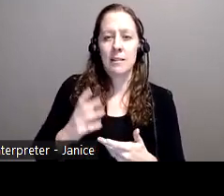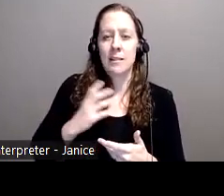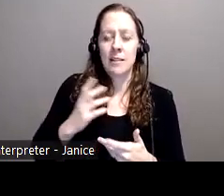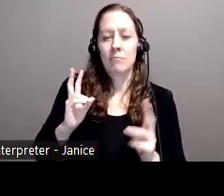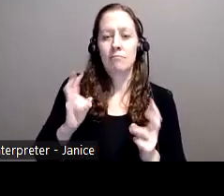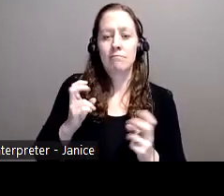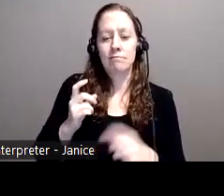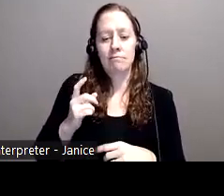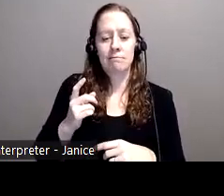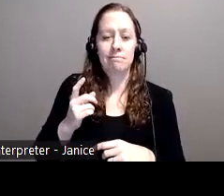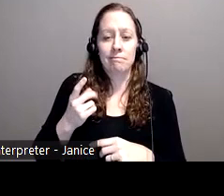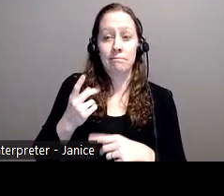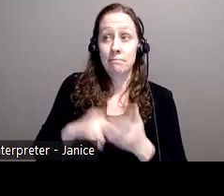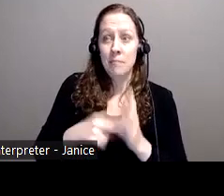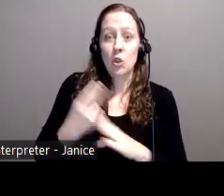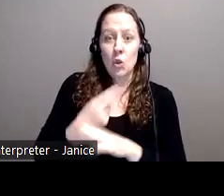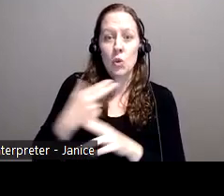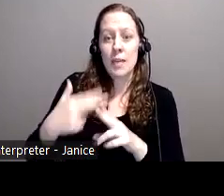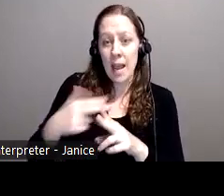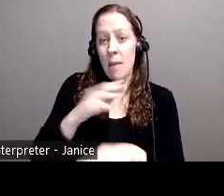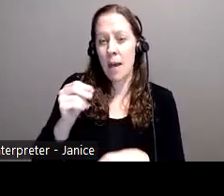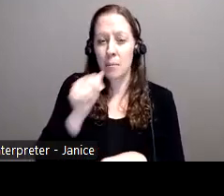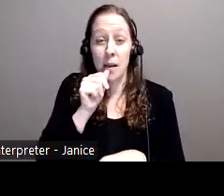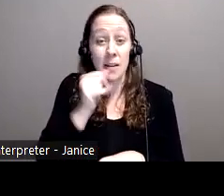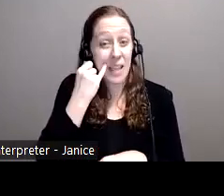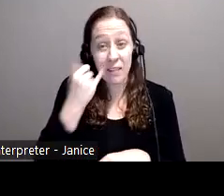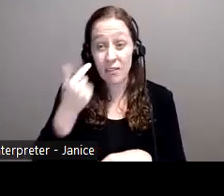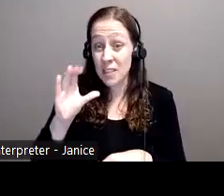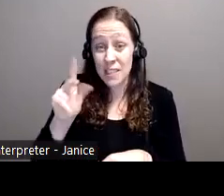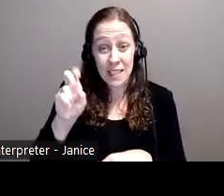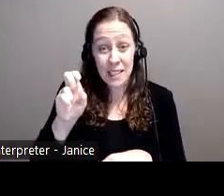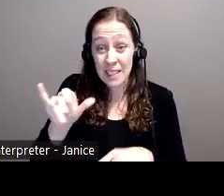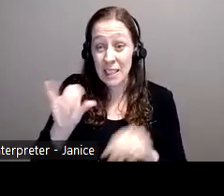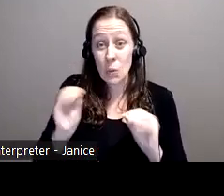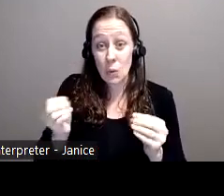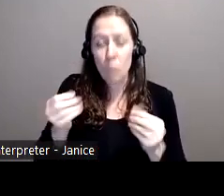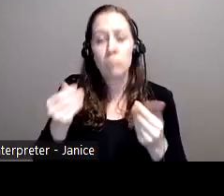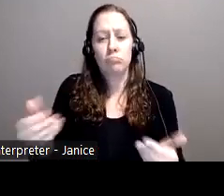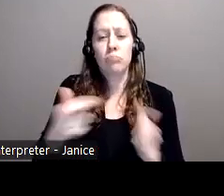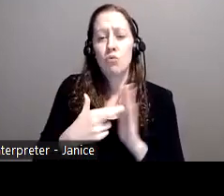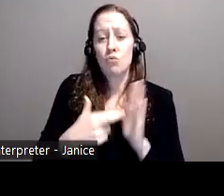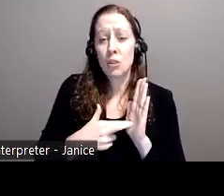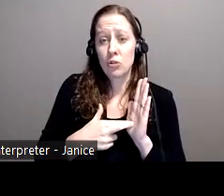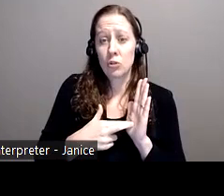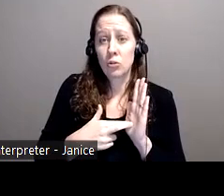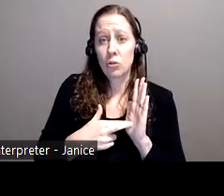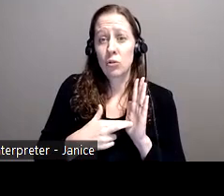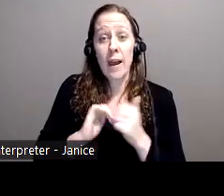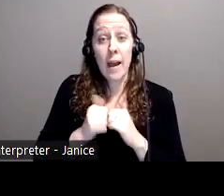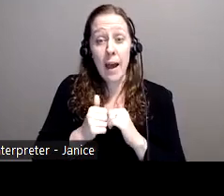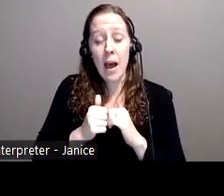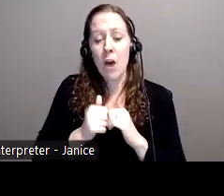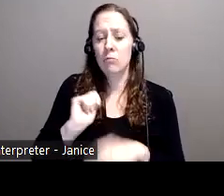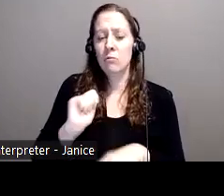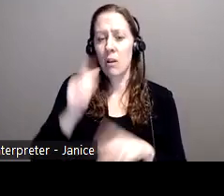username and password. So, basically, if you don't have a GC key, very simple. You can register for one by creating a username and a